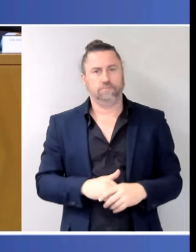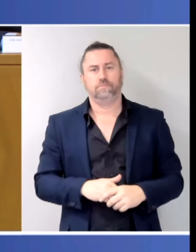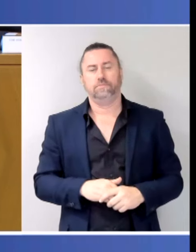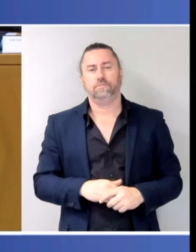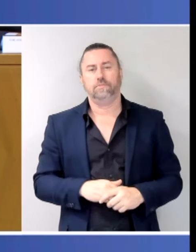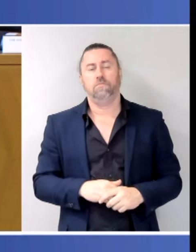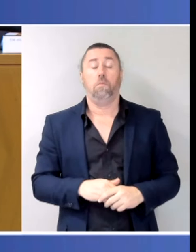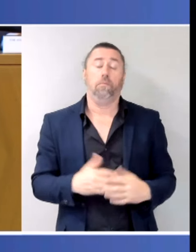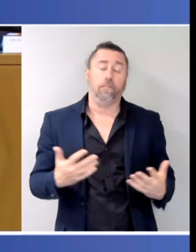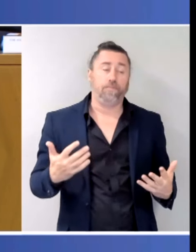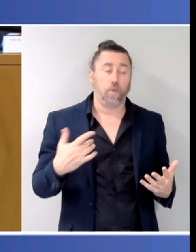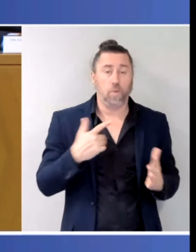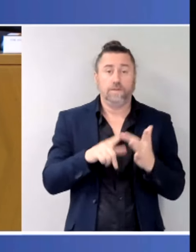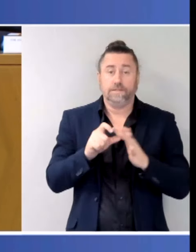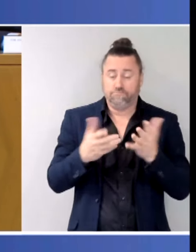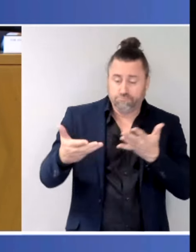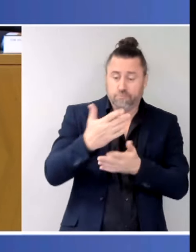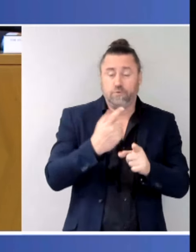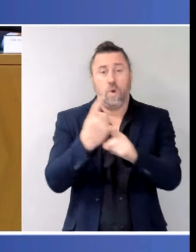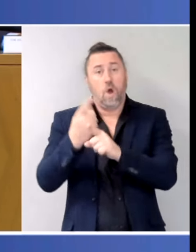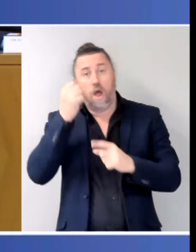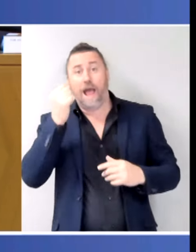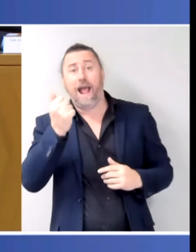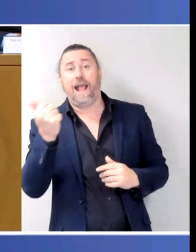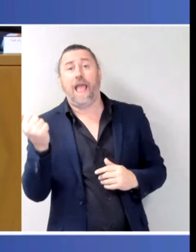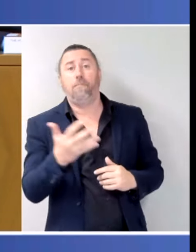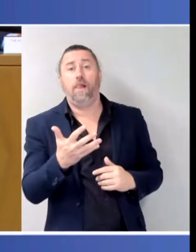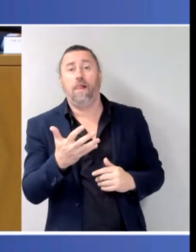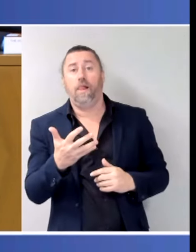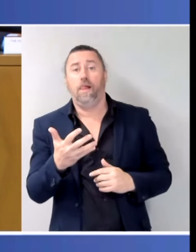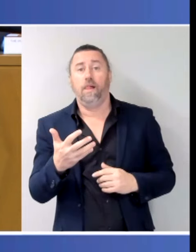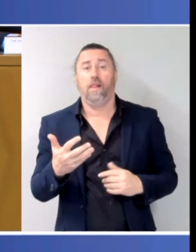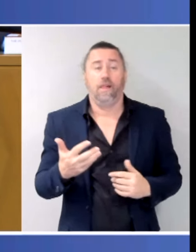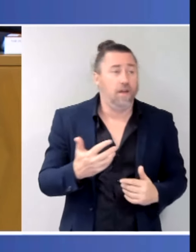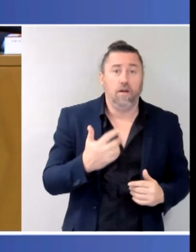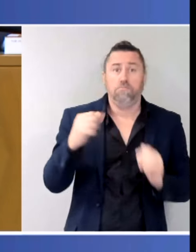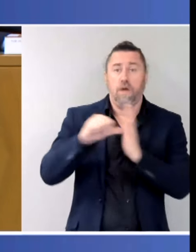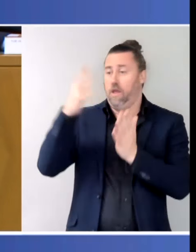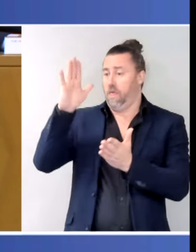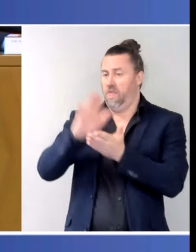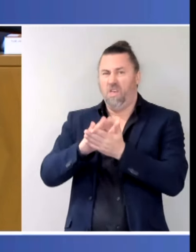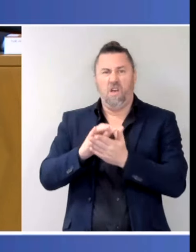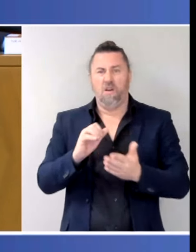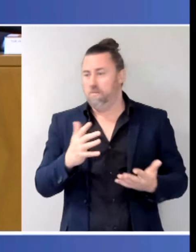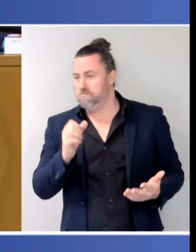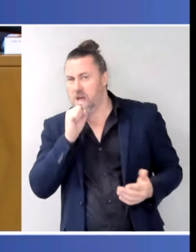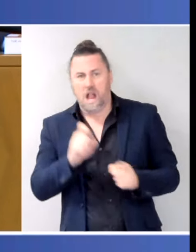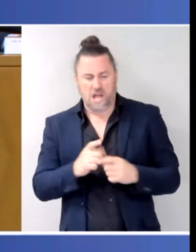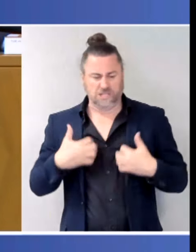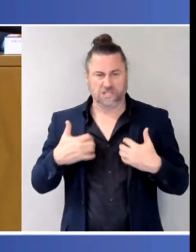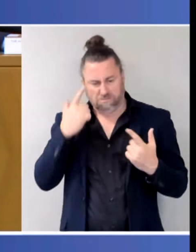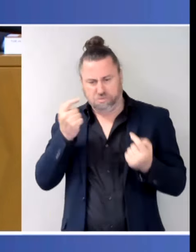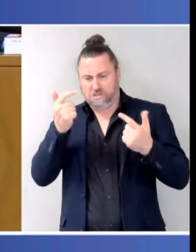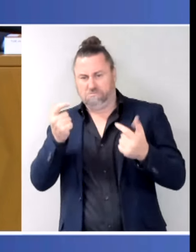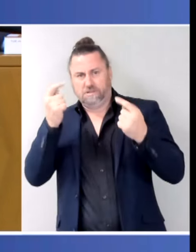gambling, that the Governor's working through our position on that and we're consulting, we discussed